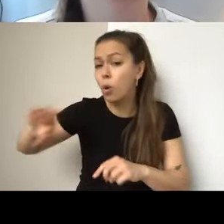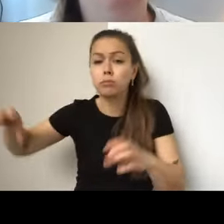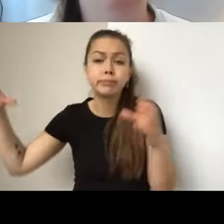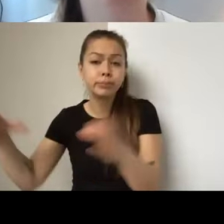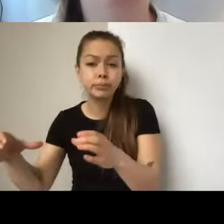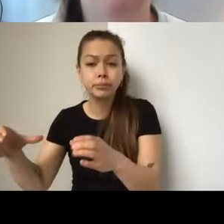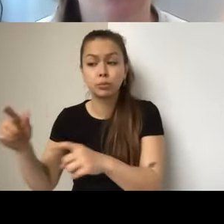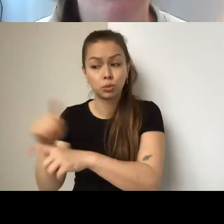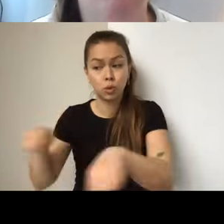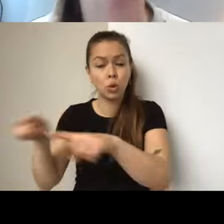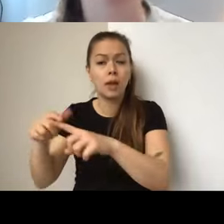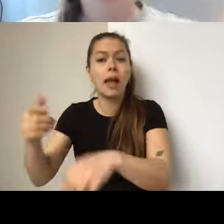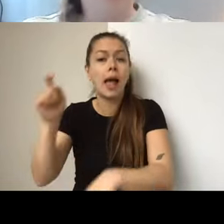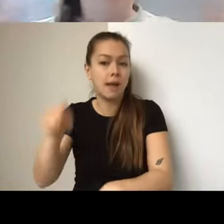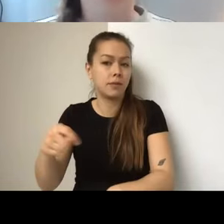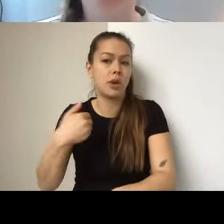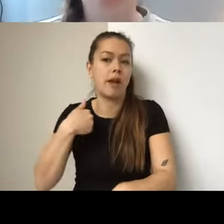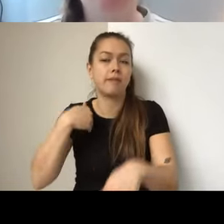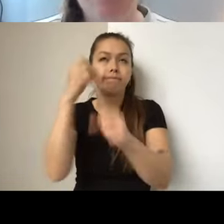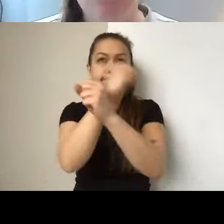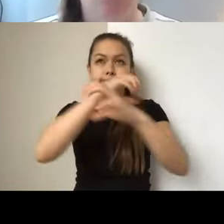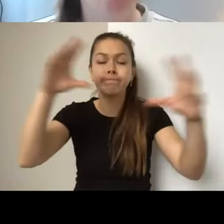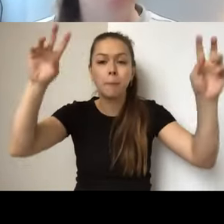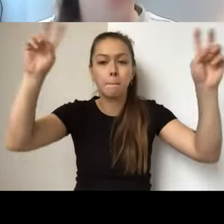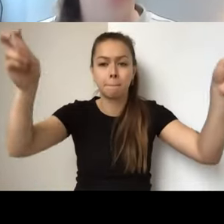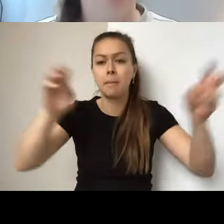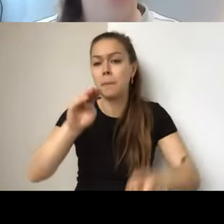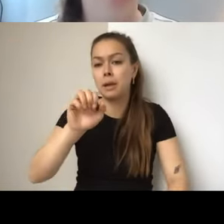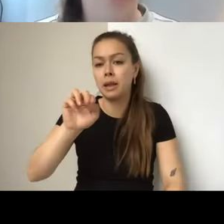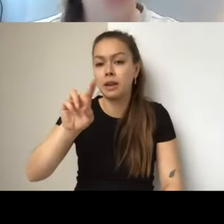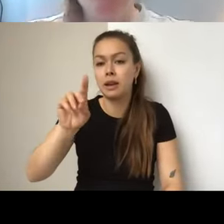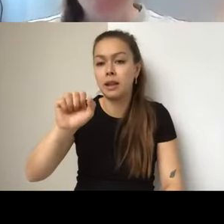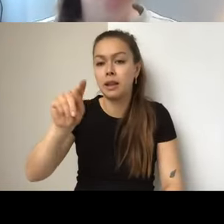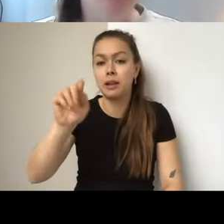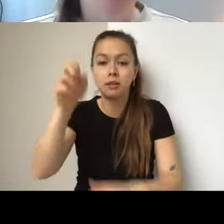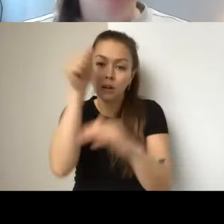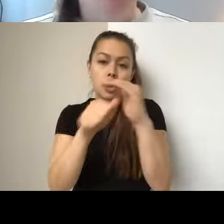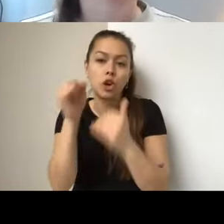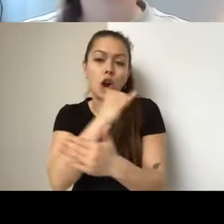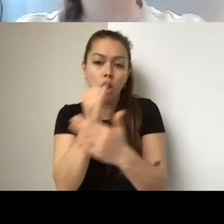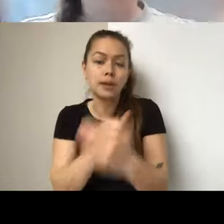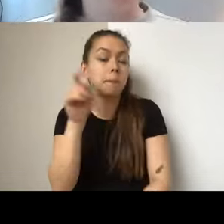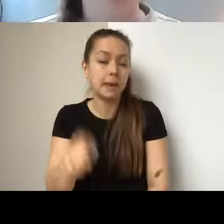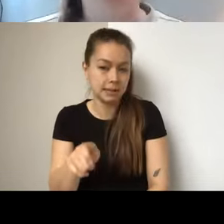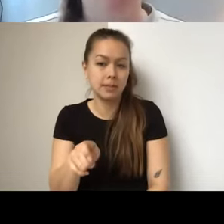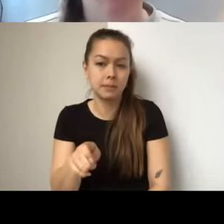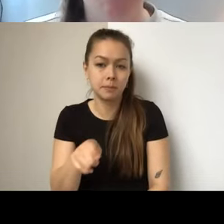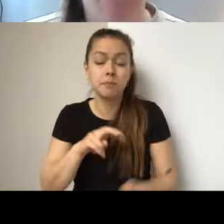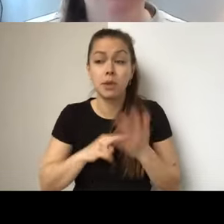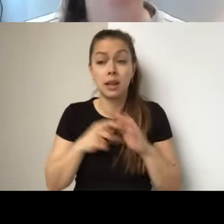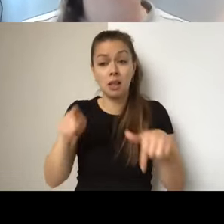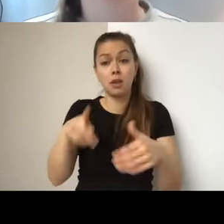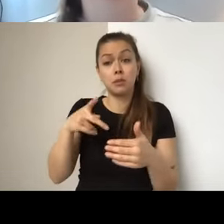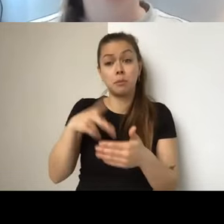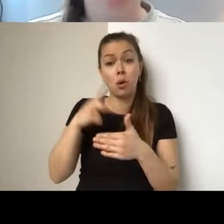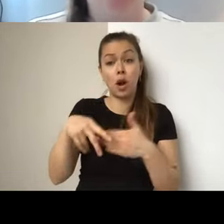within the arts. So this is not a program that's open to just every not-for